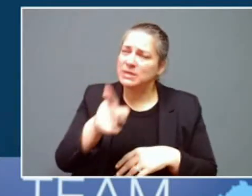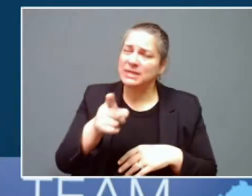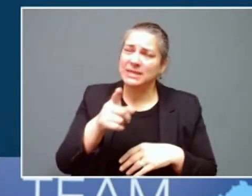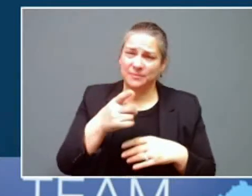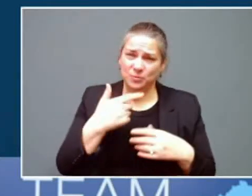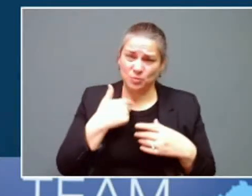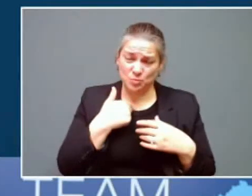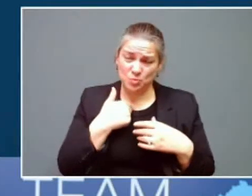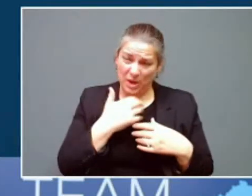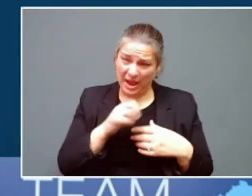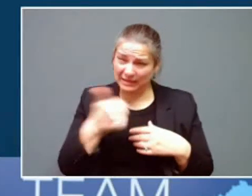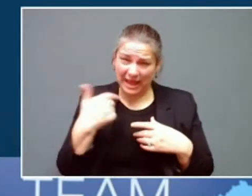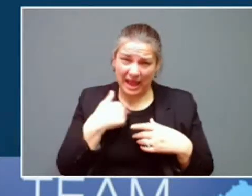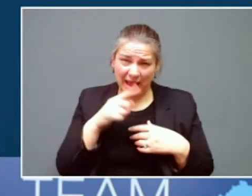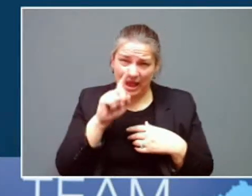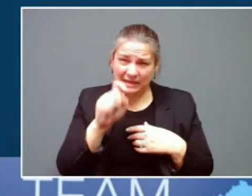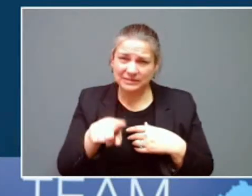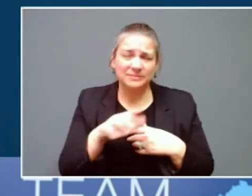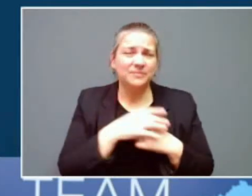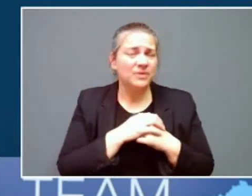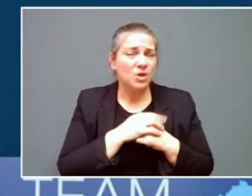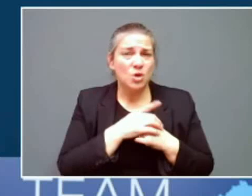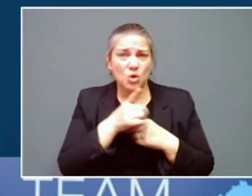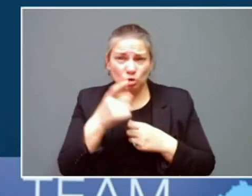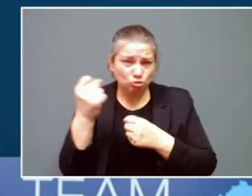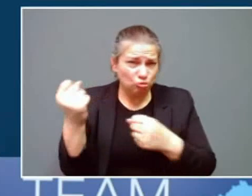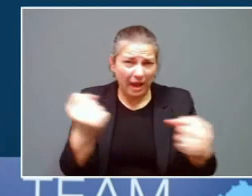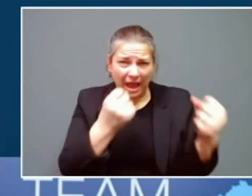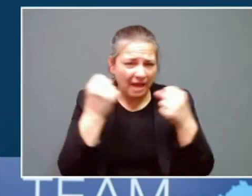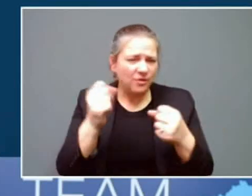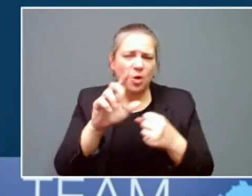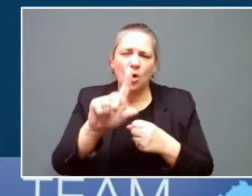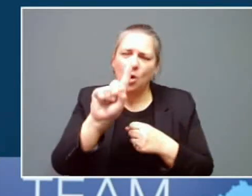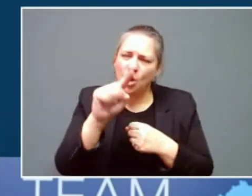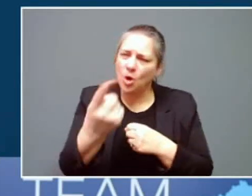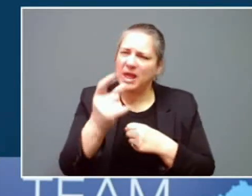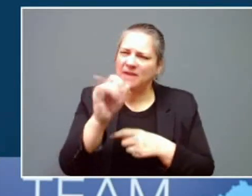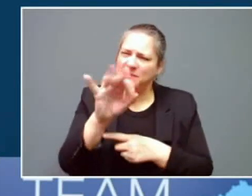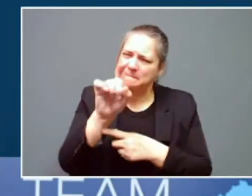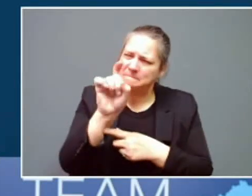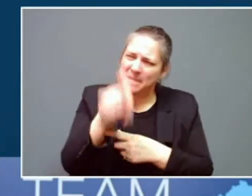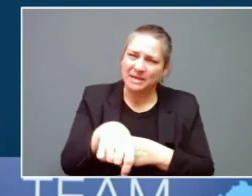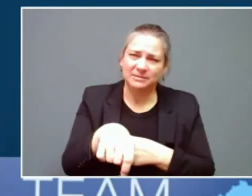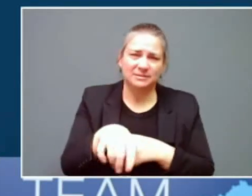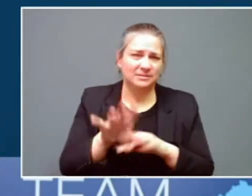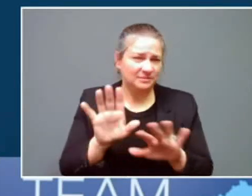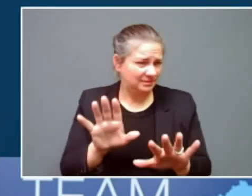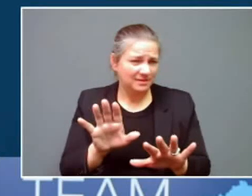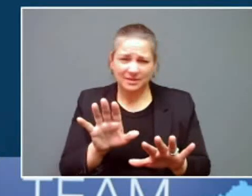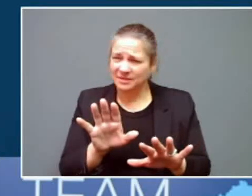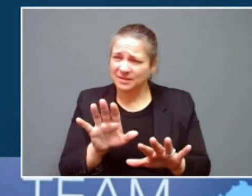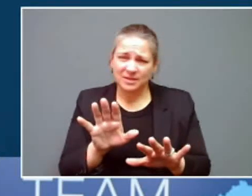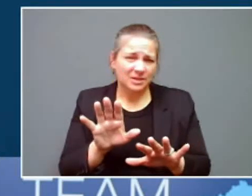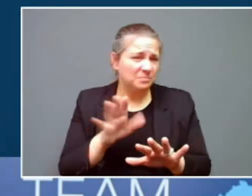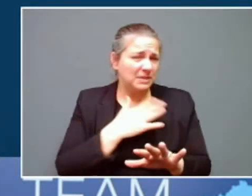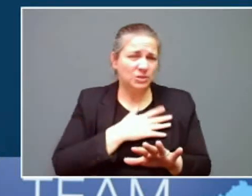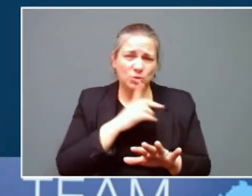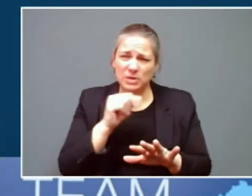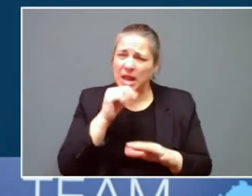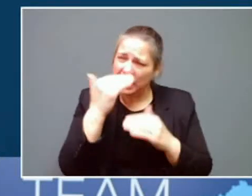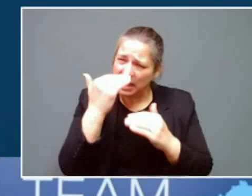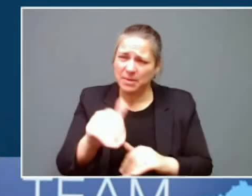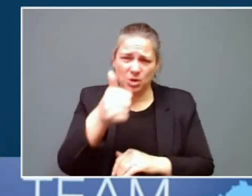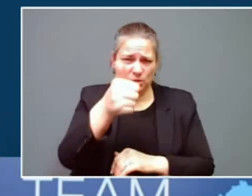roads. Give our snow plows plenty of room on the road. Be ready for the worst when you're on the road by making sure your